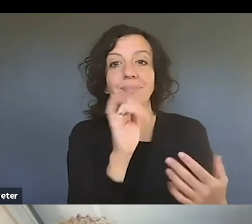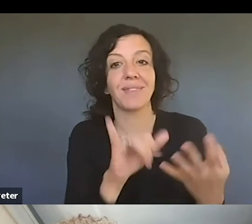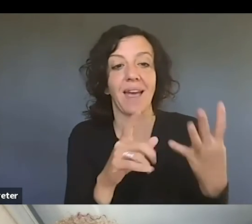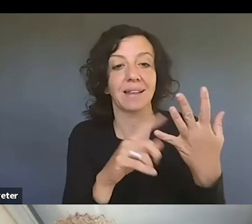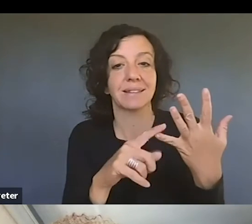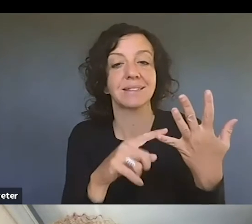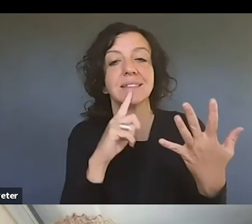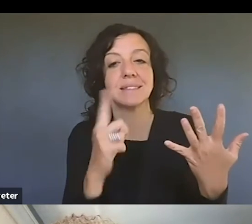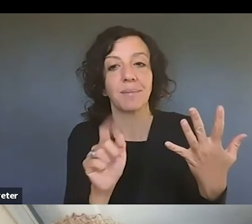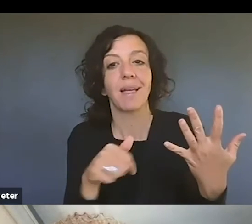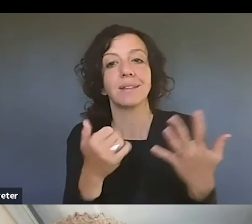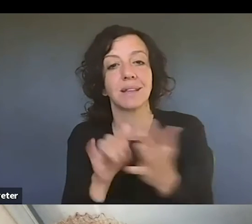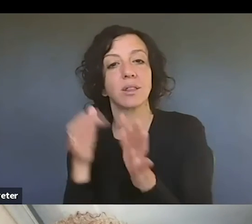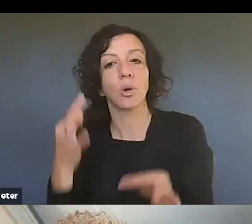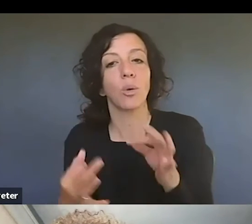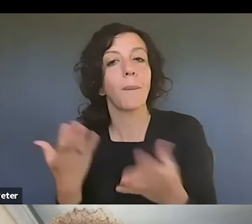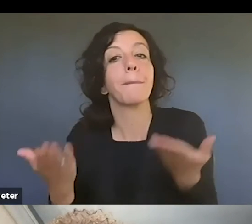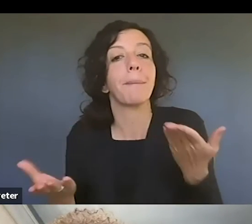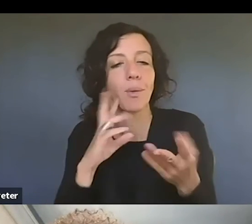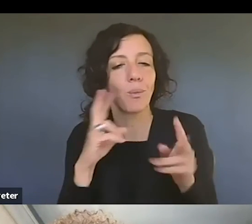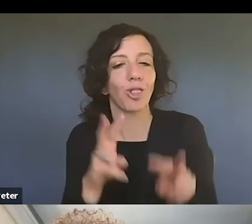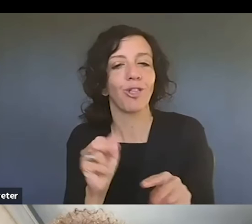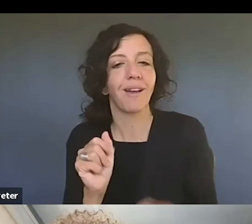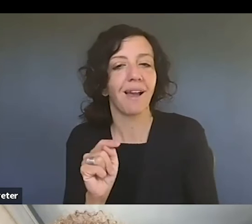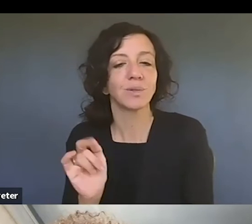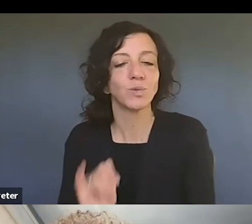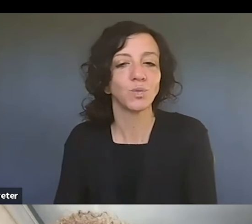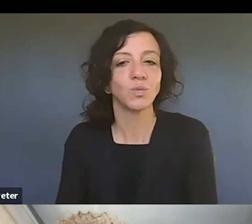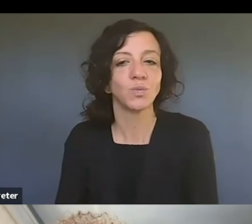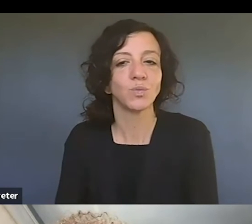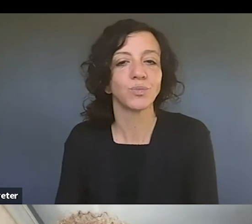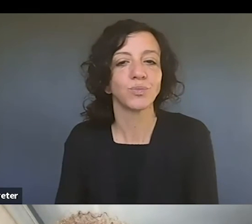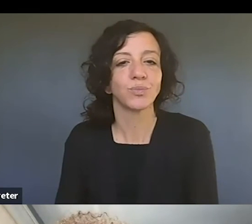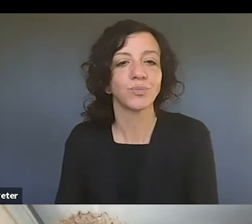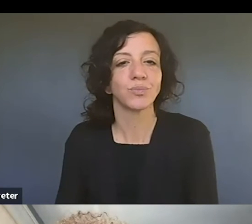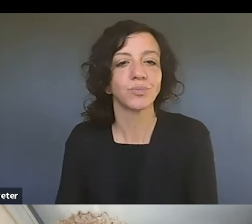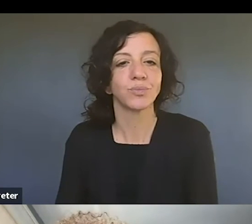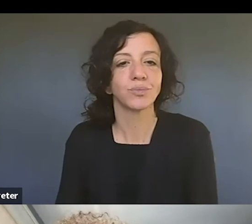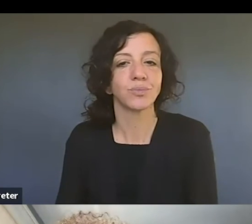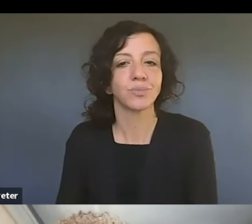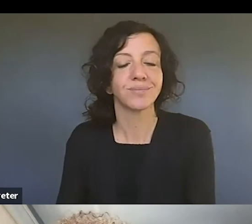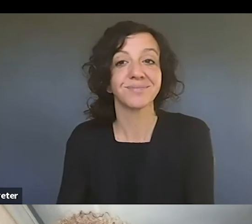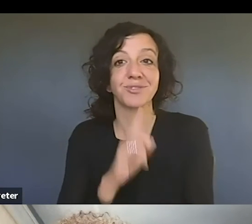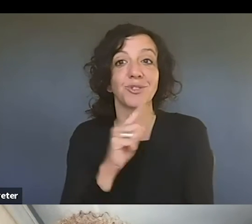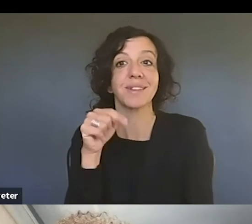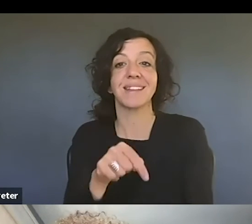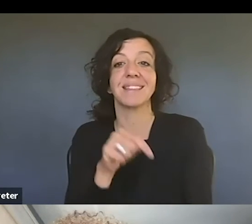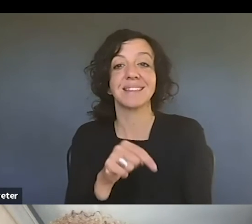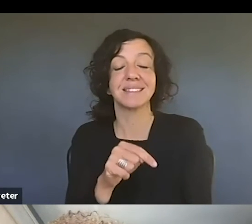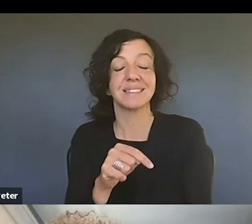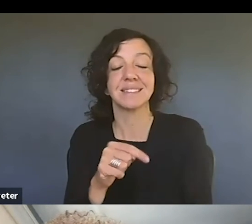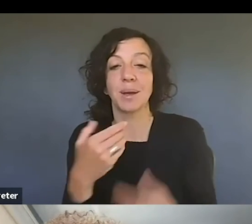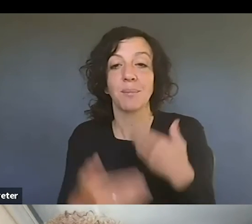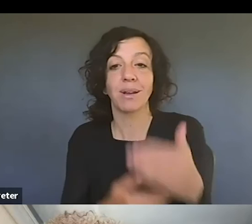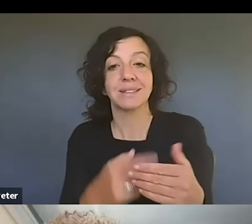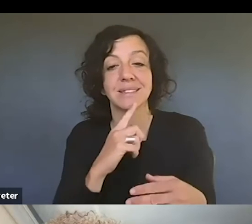that's also something that the courts might look at. So, I mean, it's a complicated analysis on the one